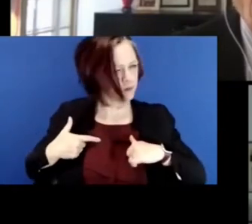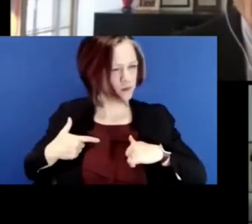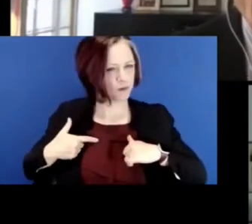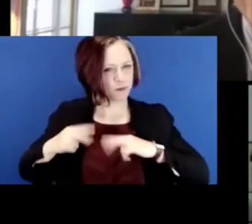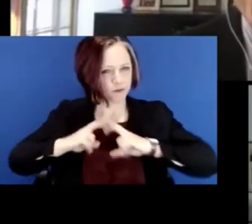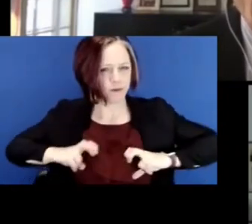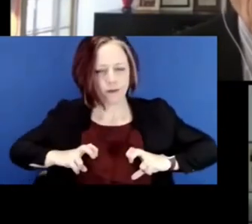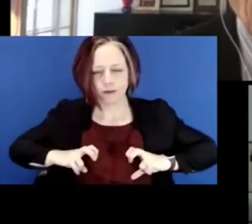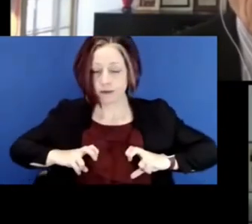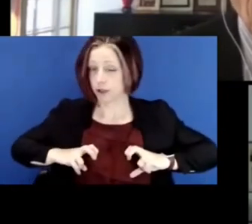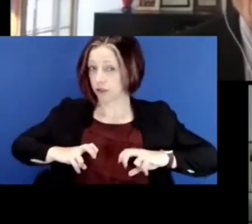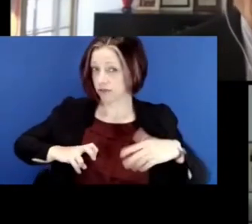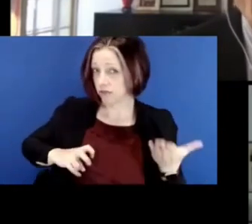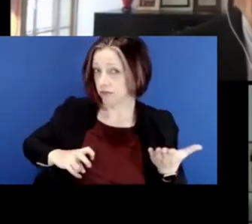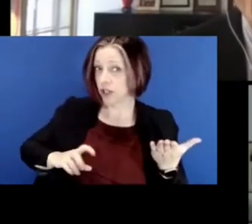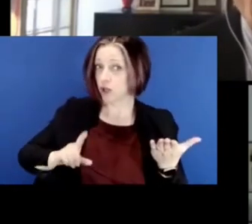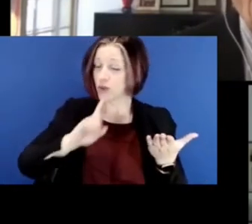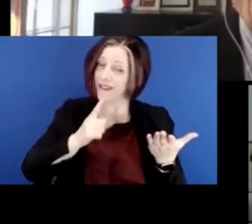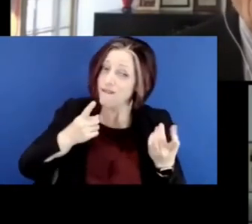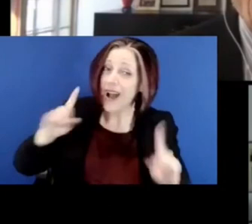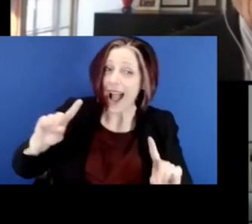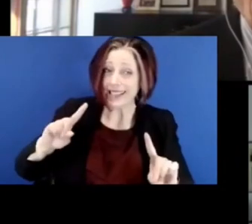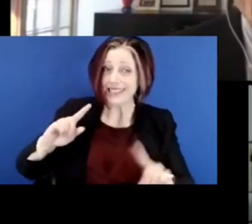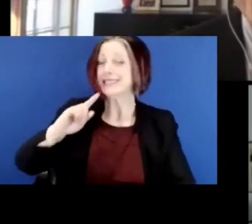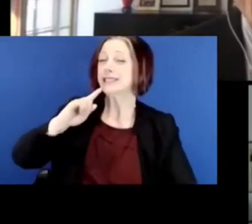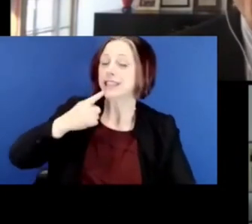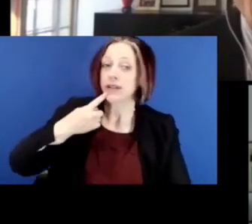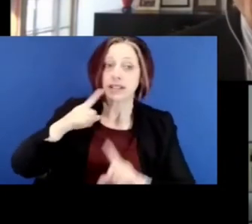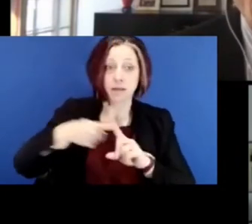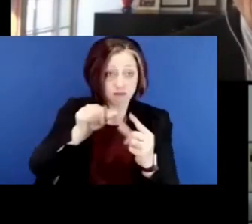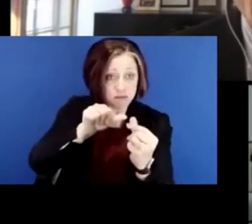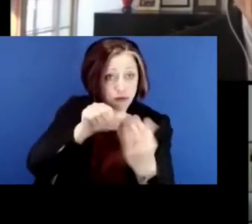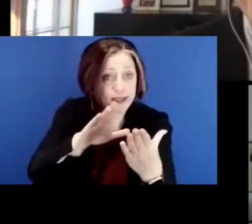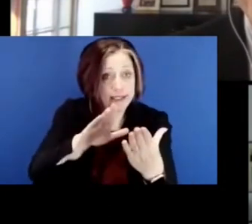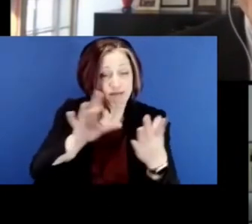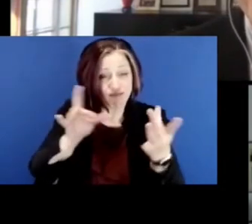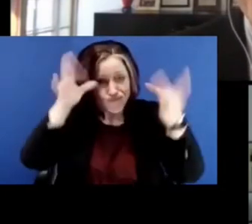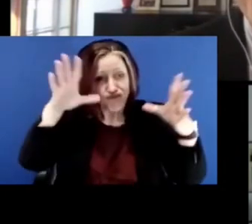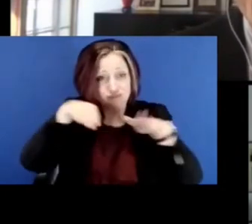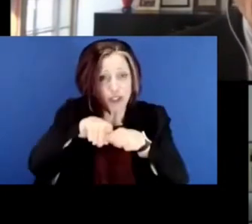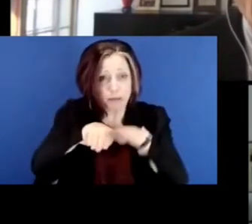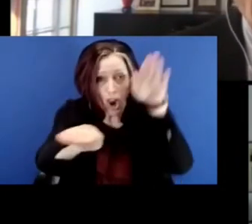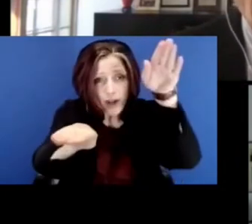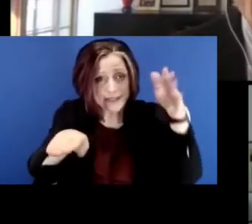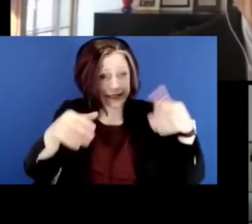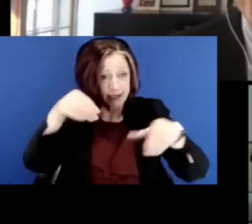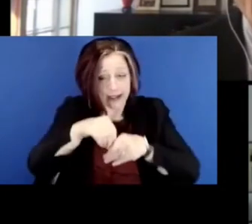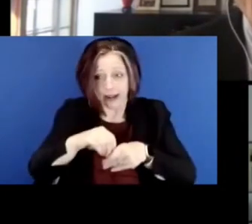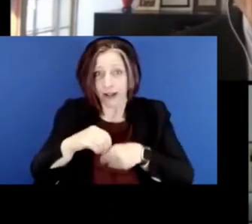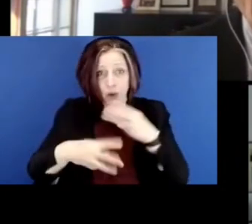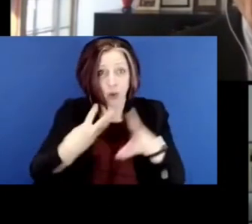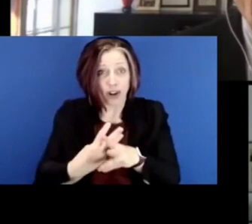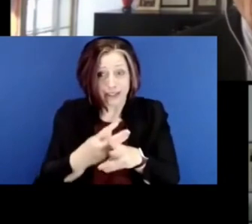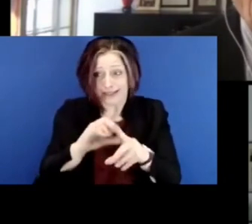To answer the question, are we finally serious about addressing these terrible disparities that we have in our society? And I'm reminded.